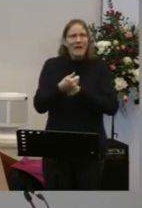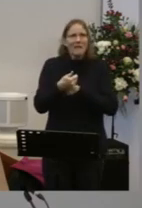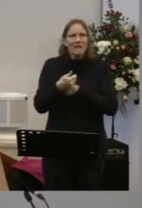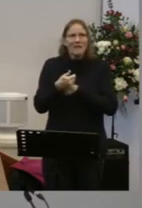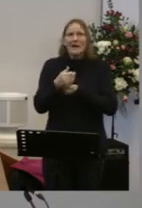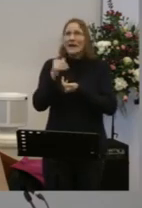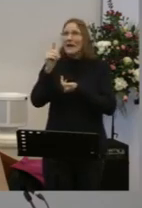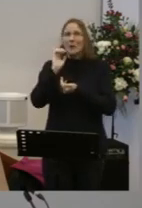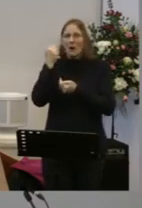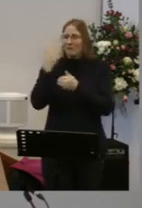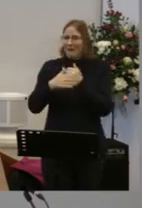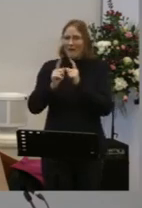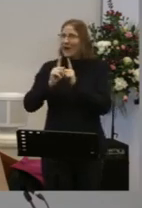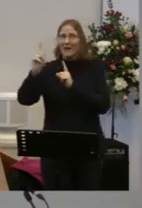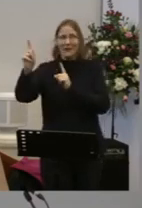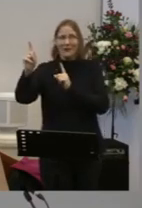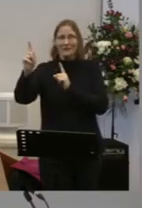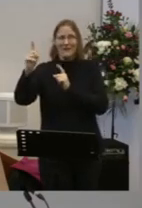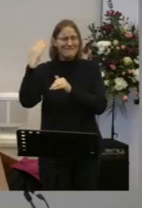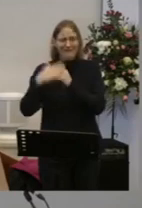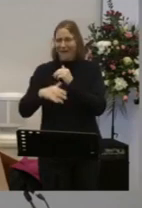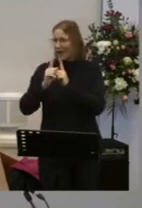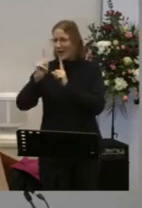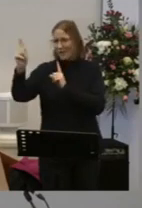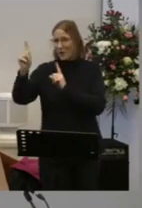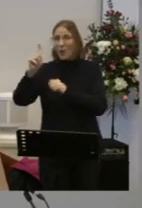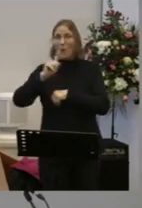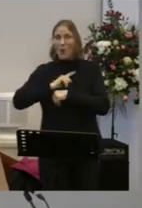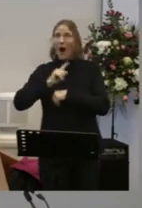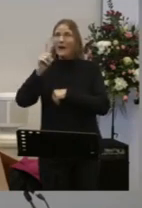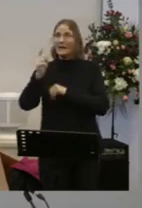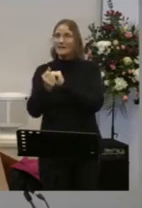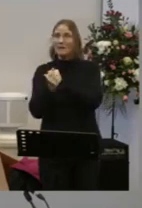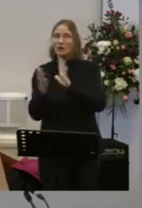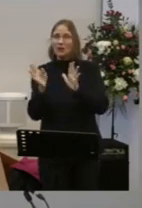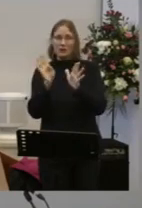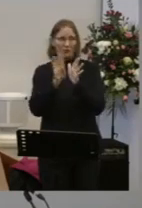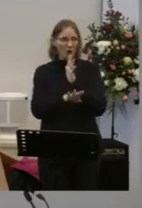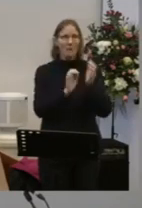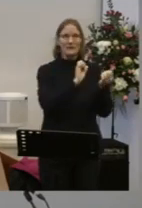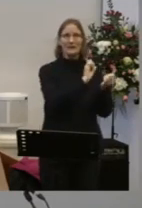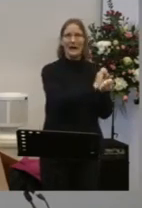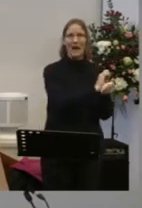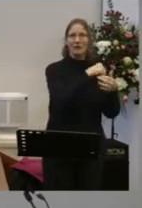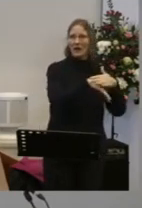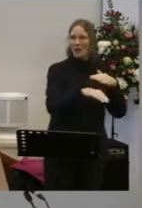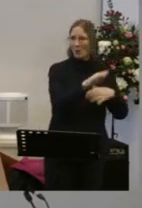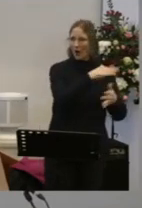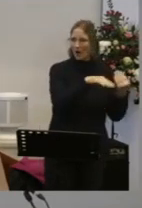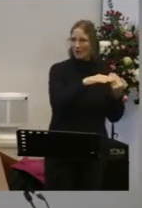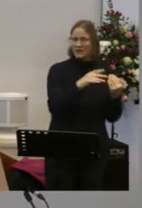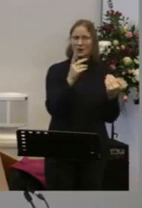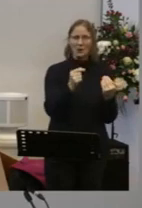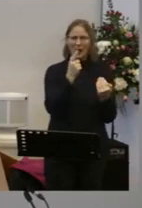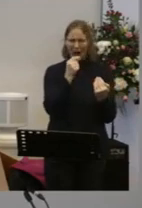From the slavery of this world You can be truly you